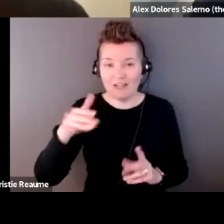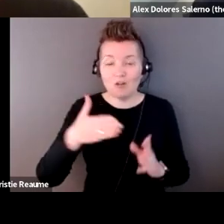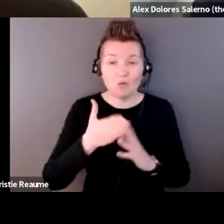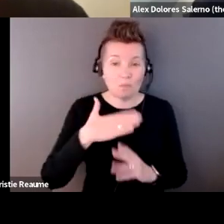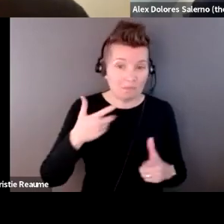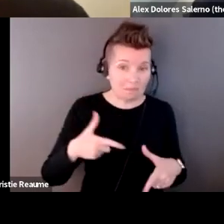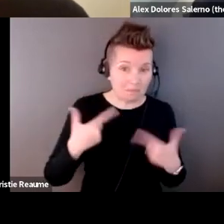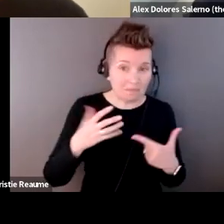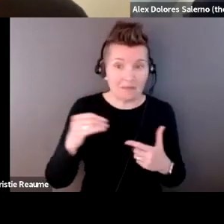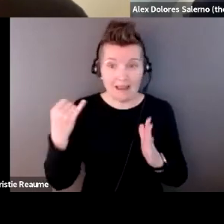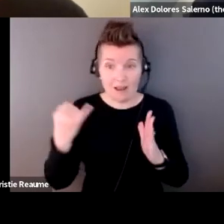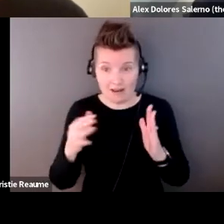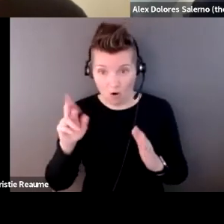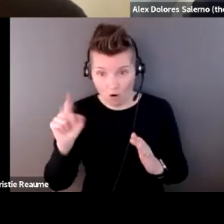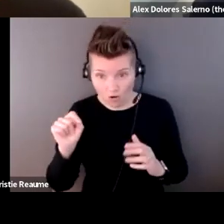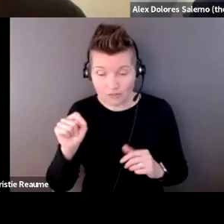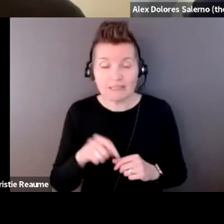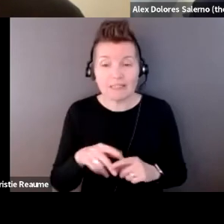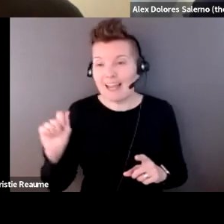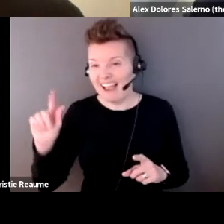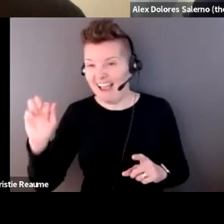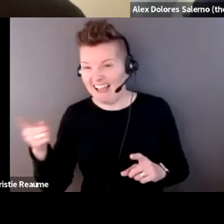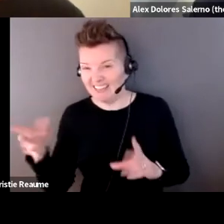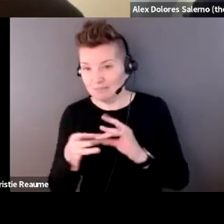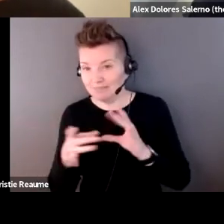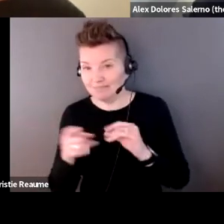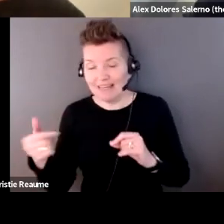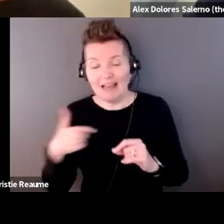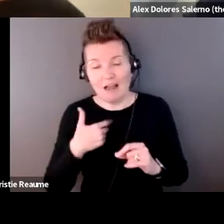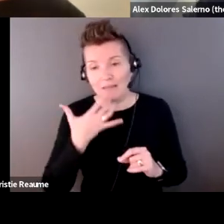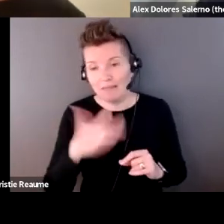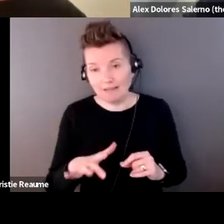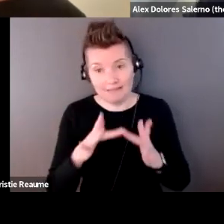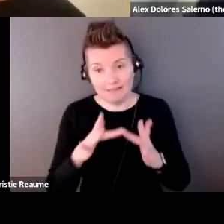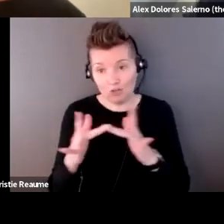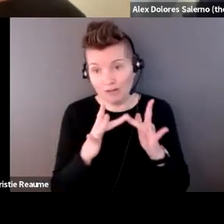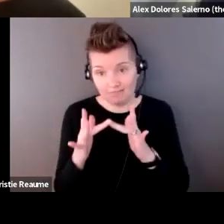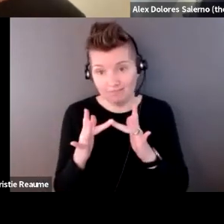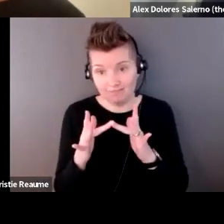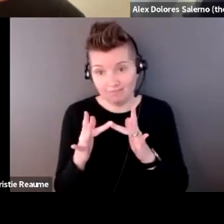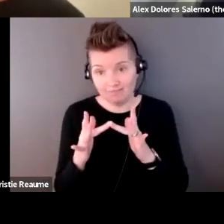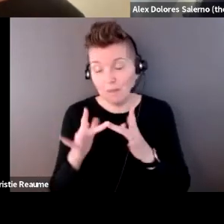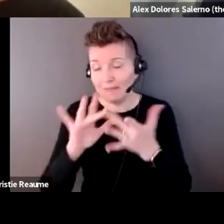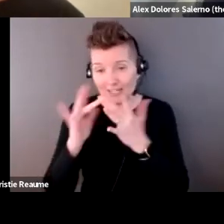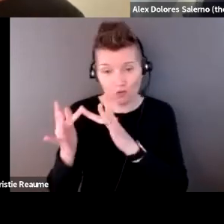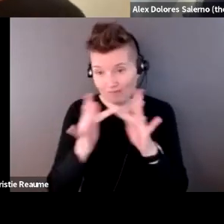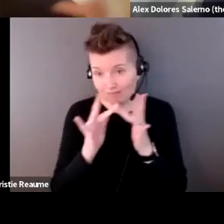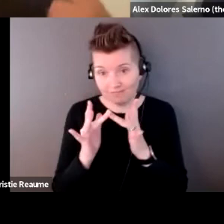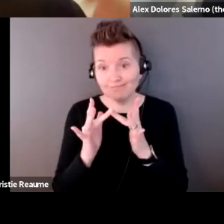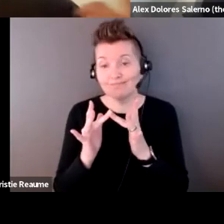I also like Alex was mentioning, I feel deeply lucky to have access to the Internet and also like being in